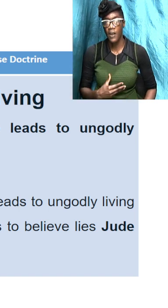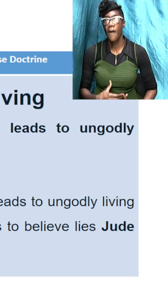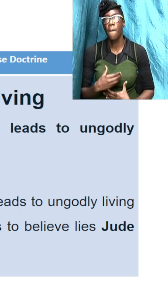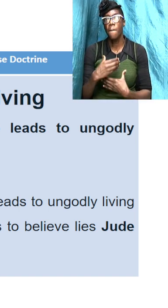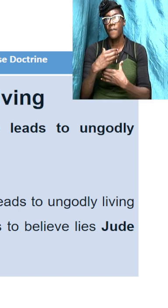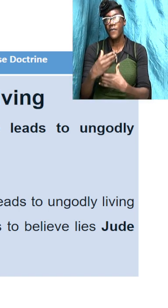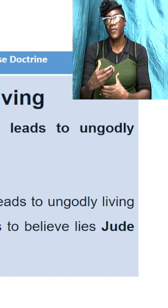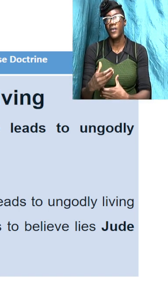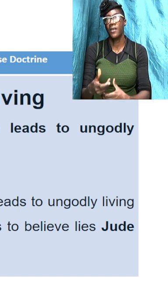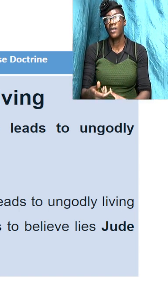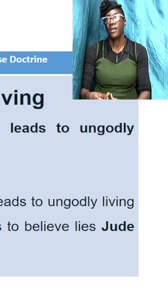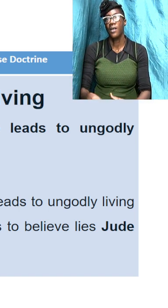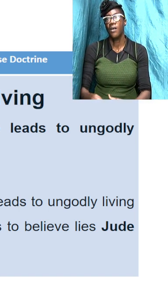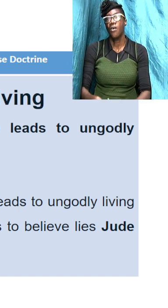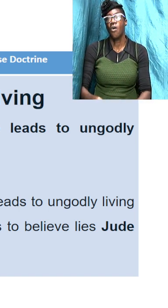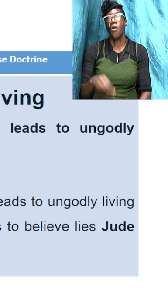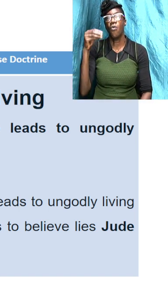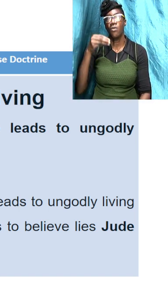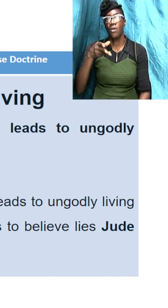came out of god